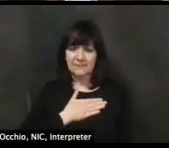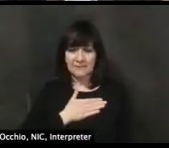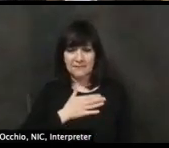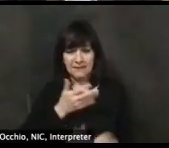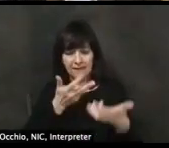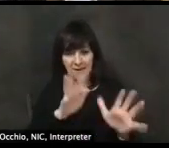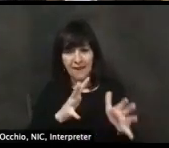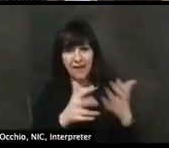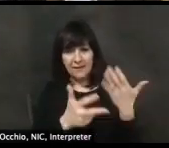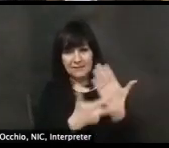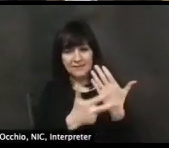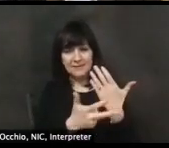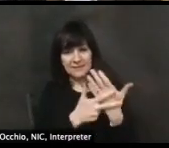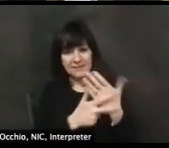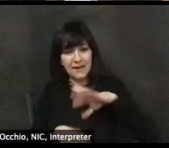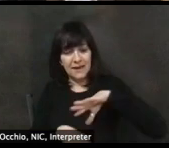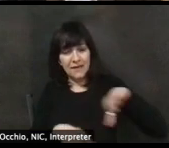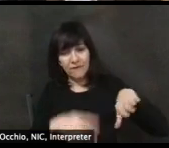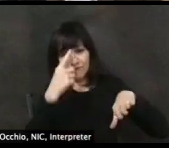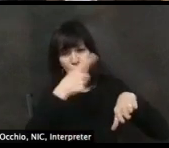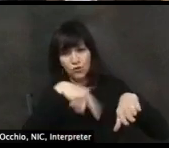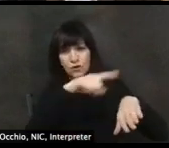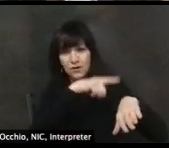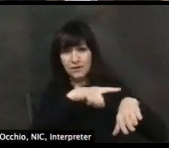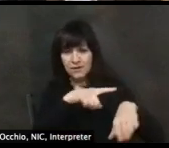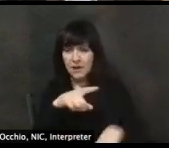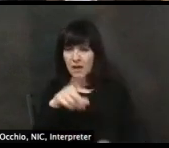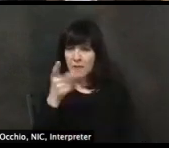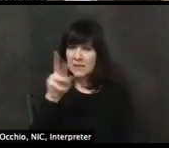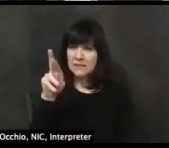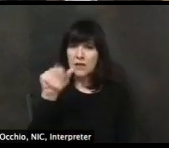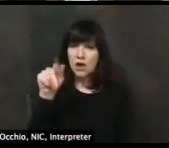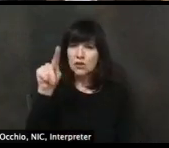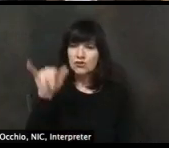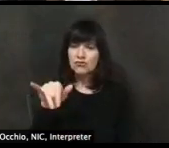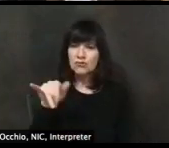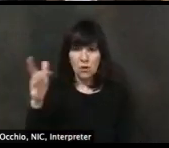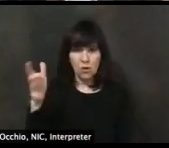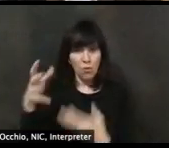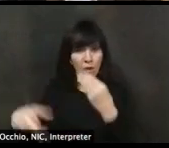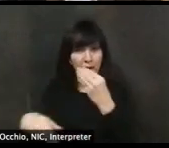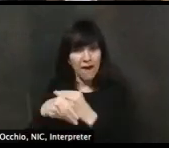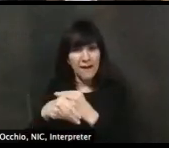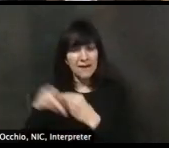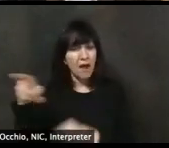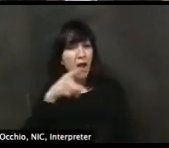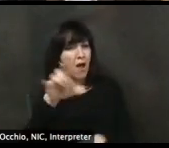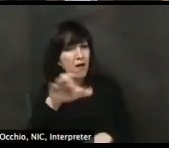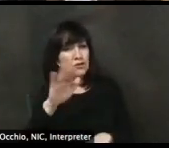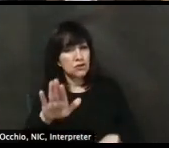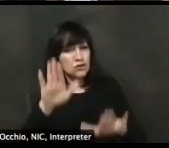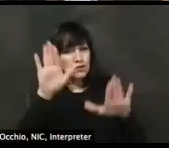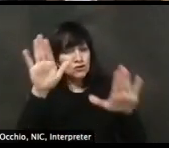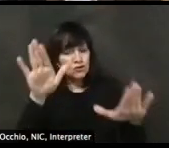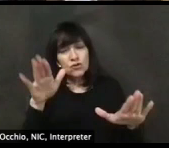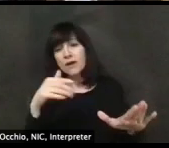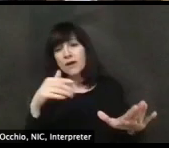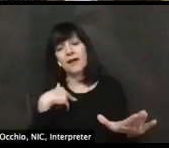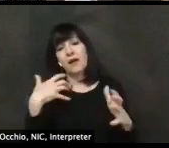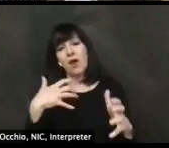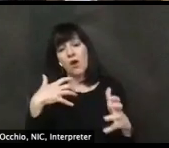anything or do you think I got it all? No, no, you did. Great. The only thing I'll add is that, um, um, I think something that,